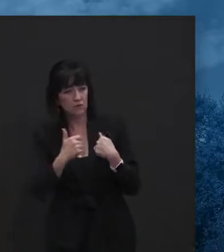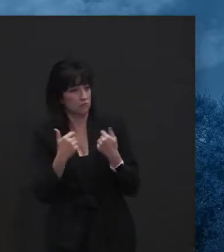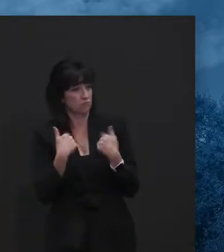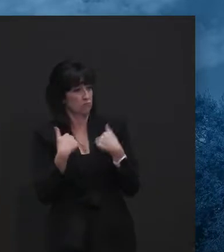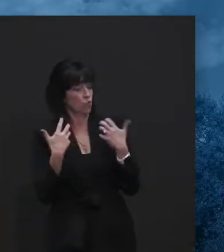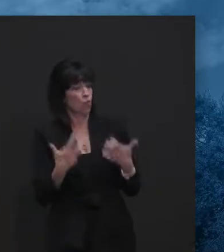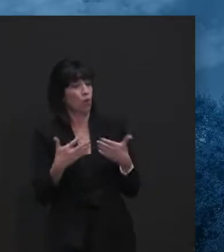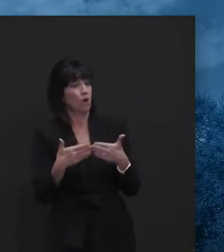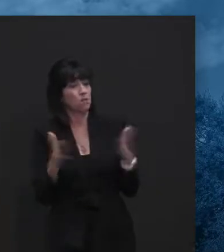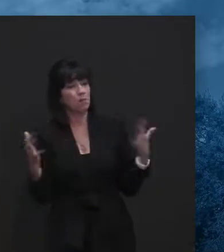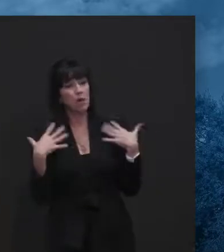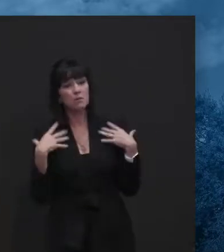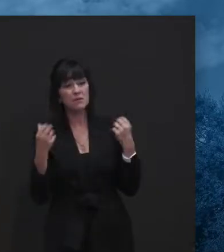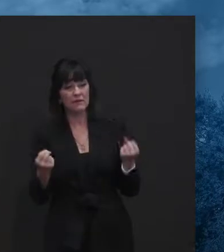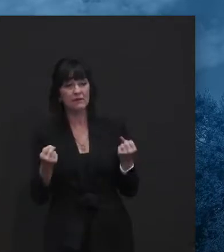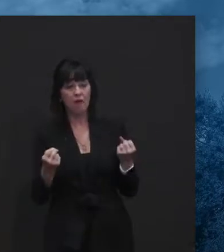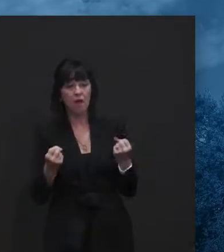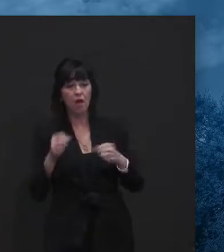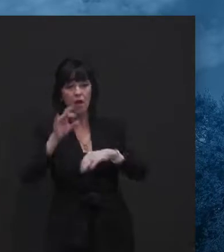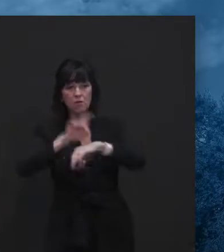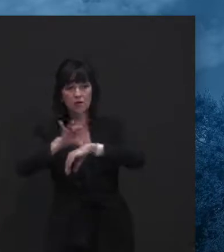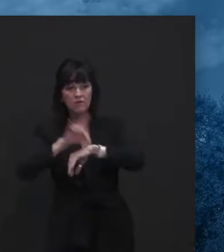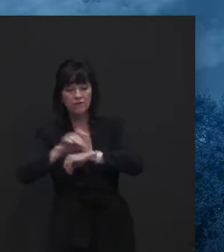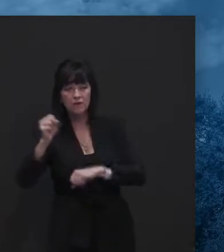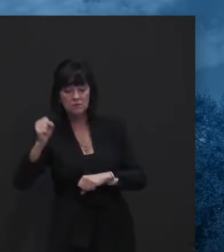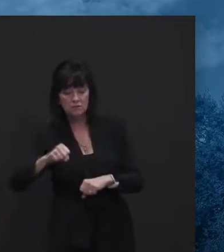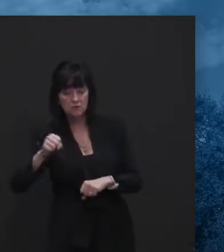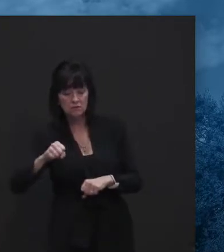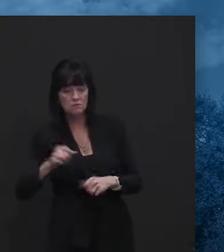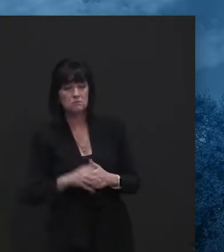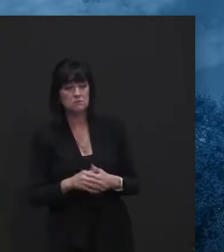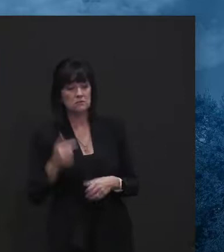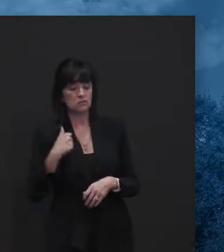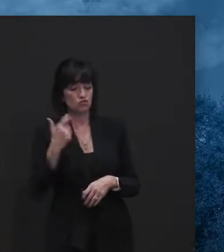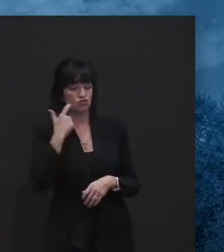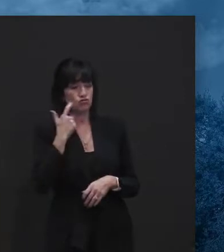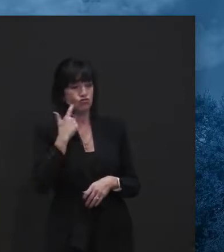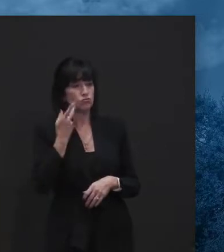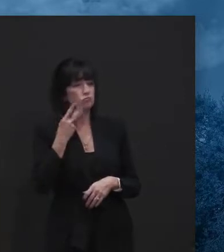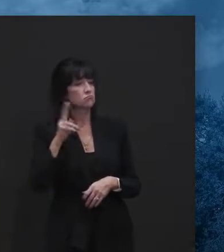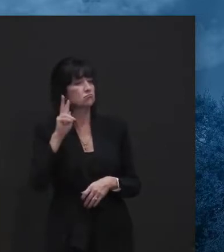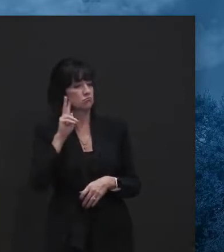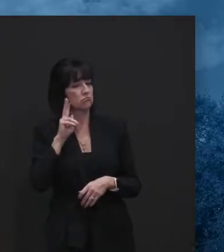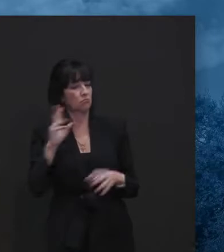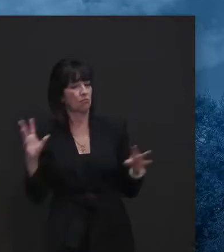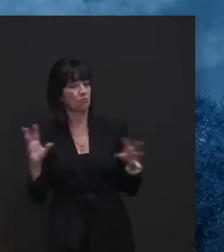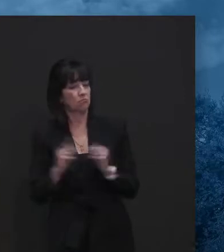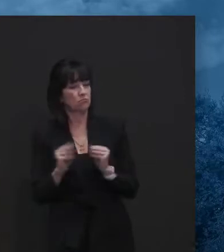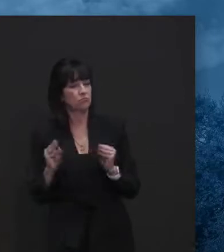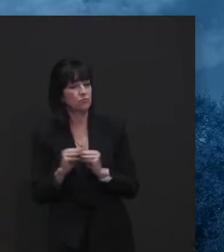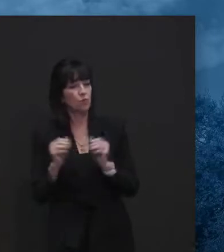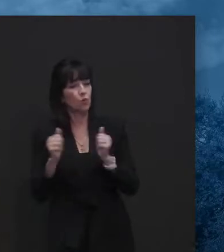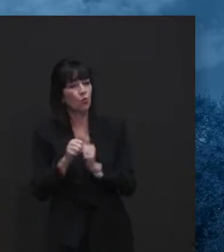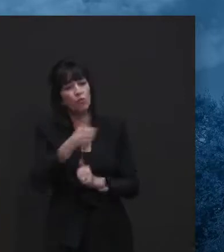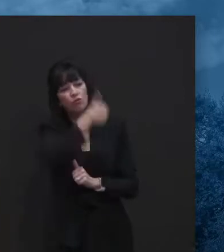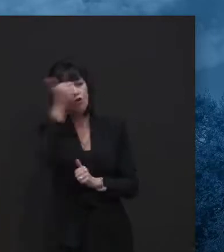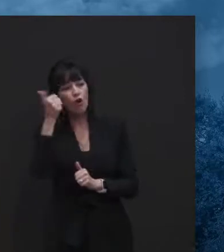about what's safe. I was just on a, uh, conference call the other day with regional governors, Governor Cuomo,